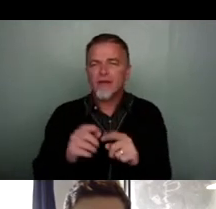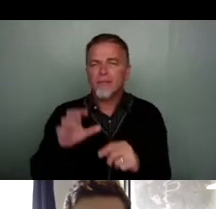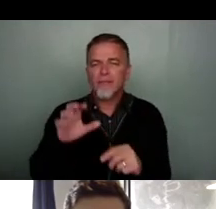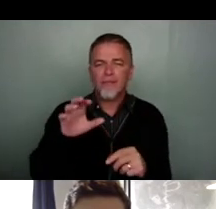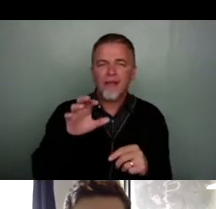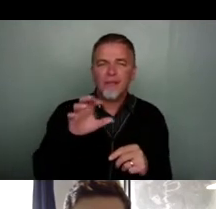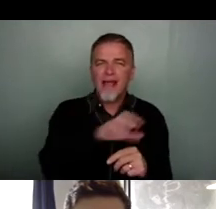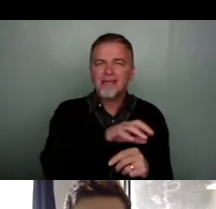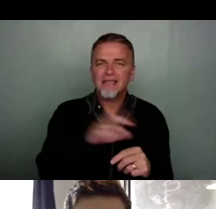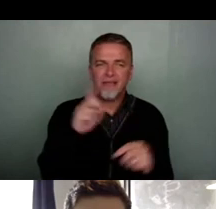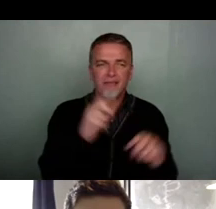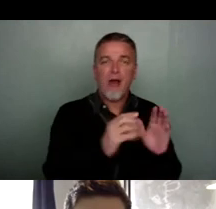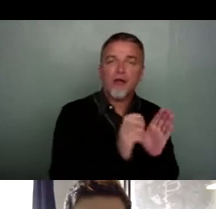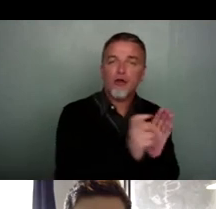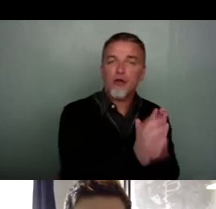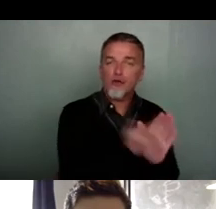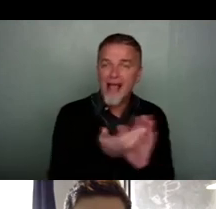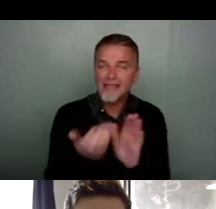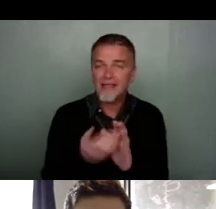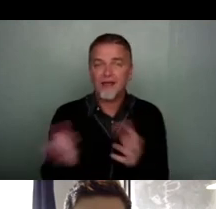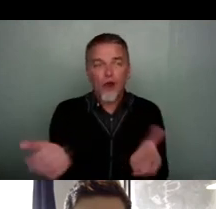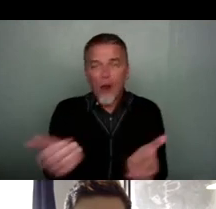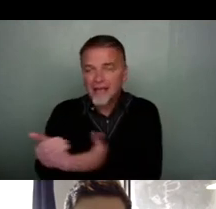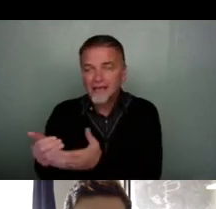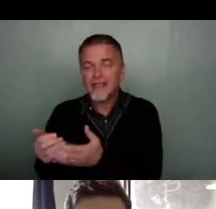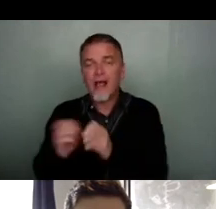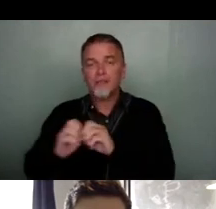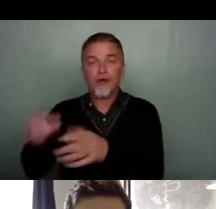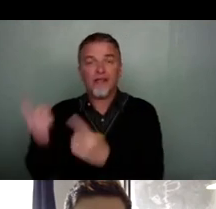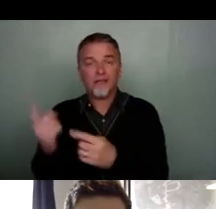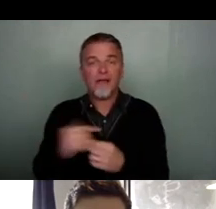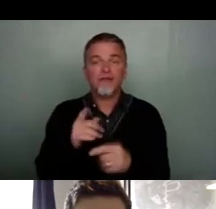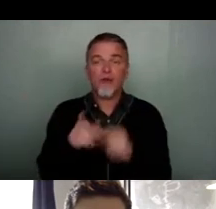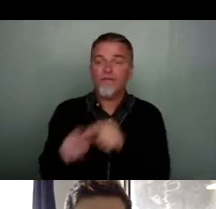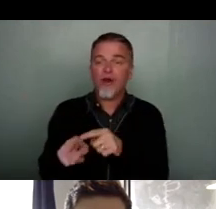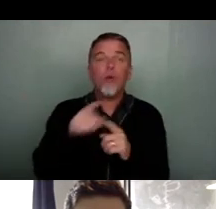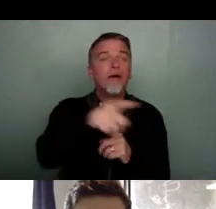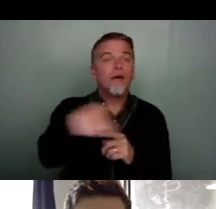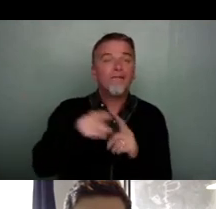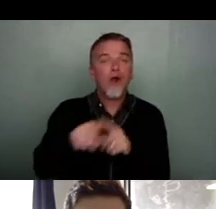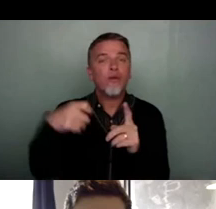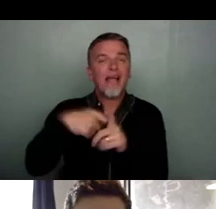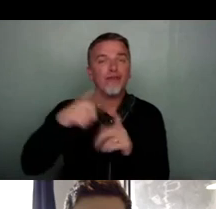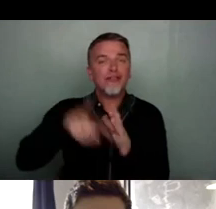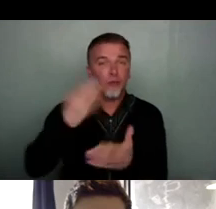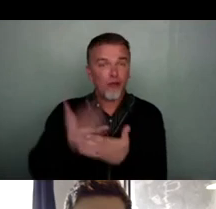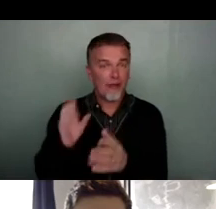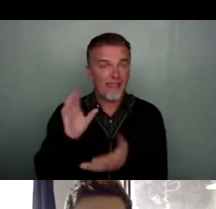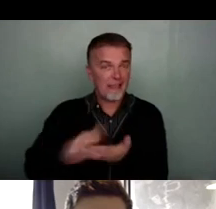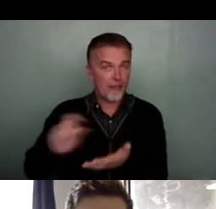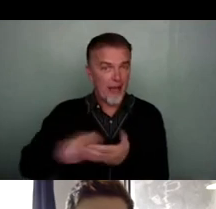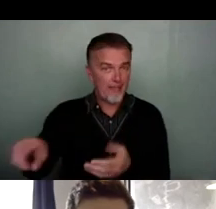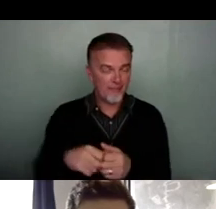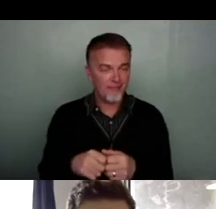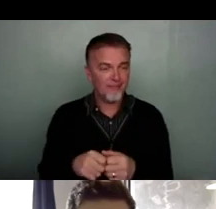are curating, collecting and broadcasting themselves. So following Catherine Jukes on Instagram. Yeah. you. Jack, Latoya,